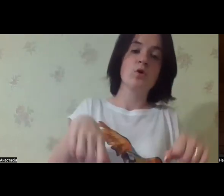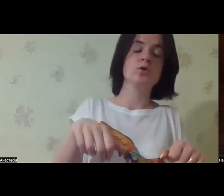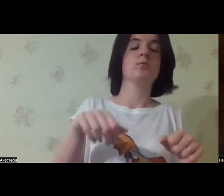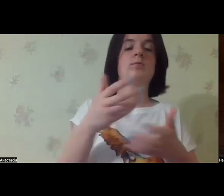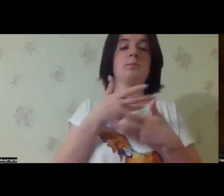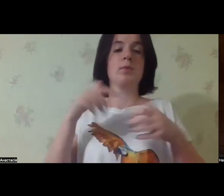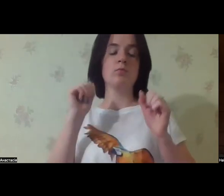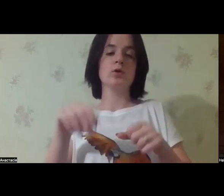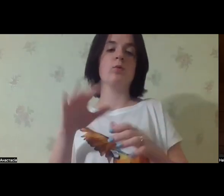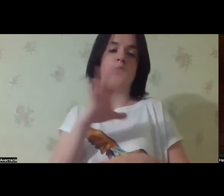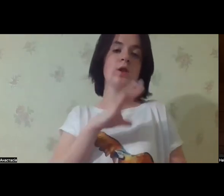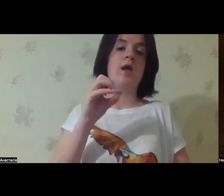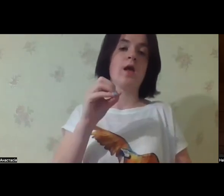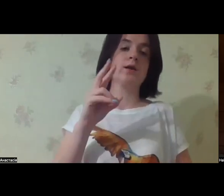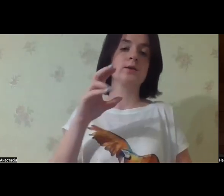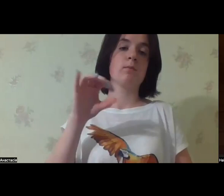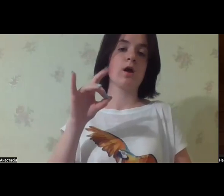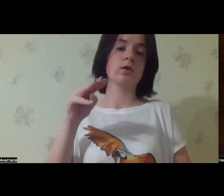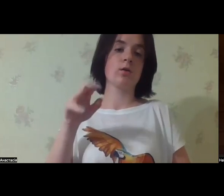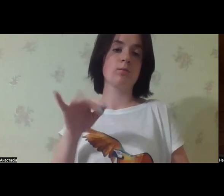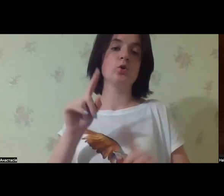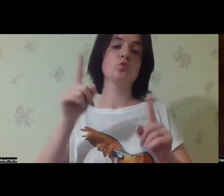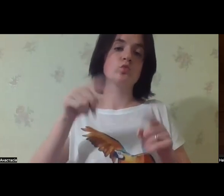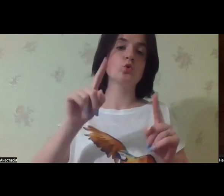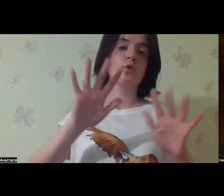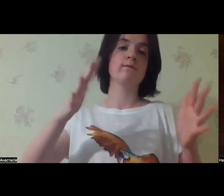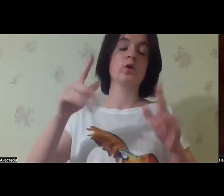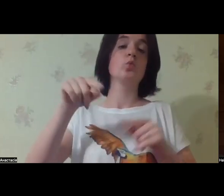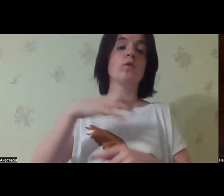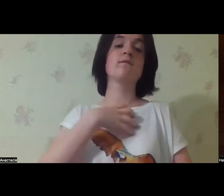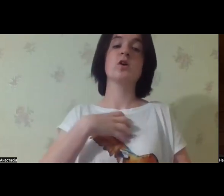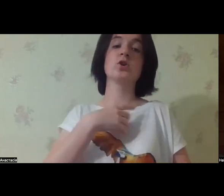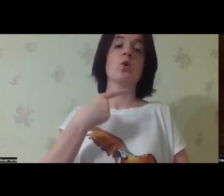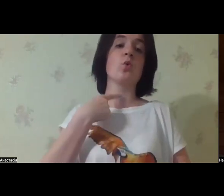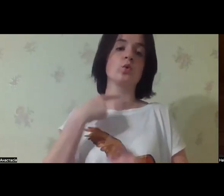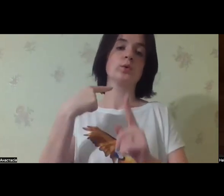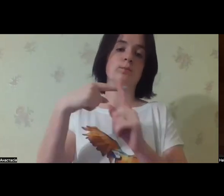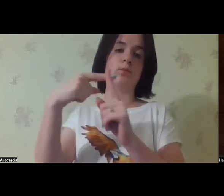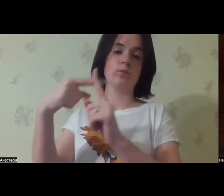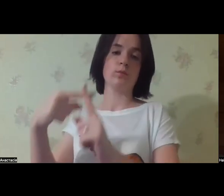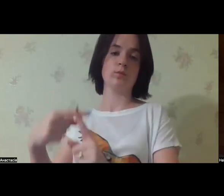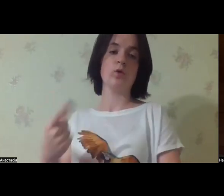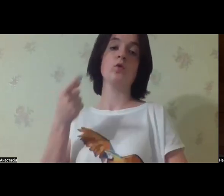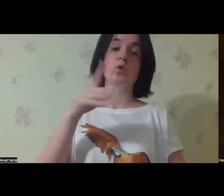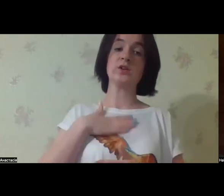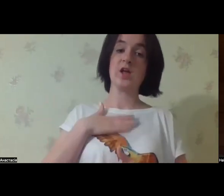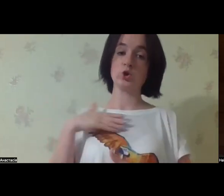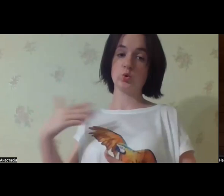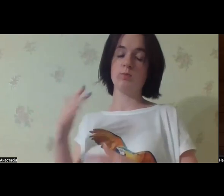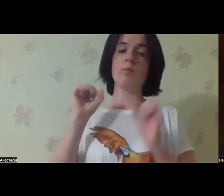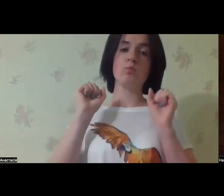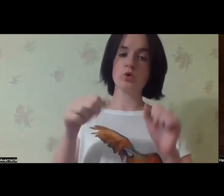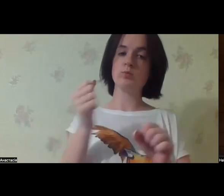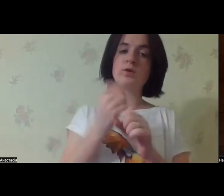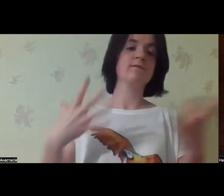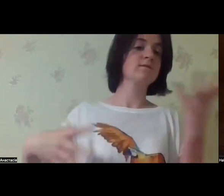but we, us, and you could be the experts for what is happening. Therefore, it's important to promote that voice,